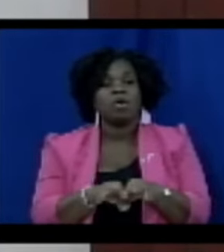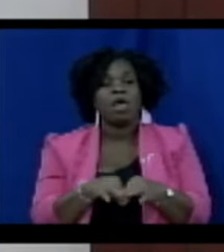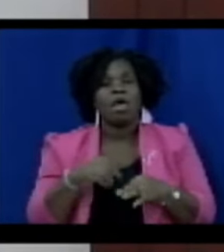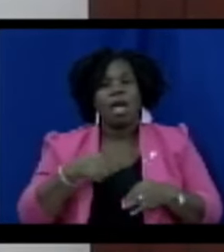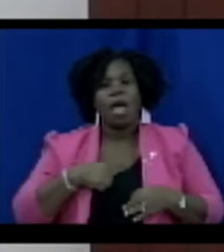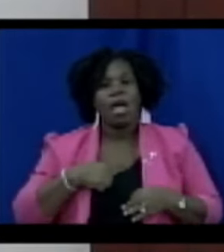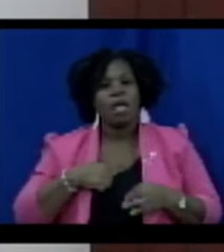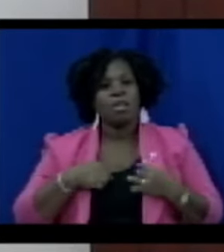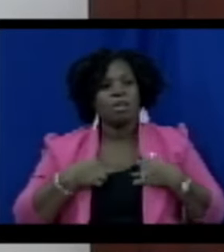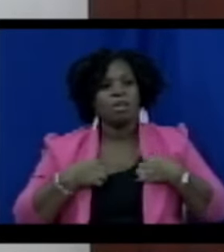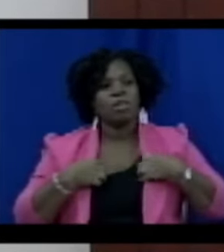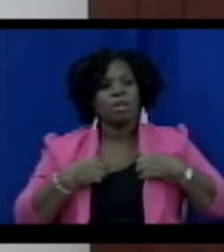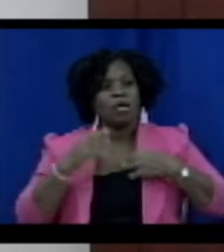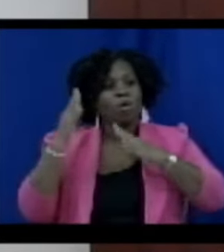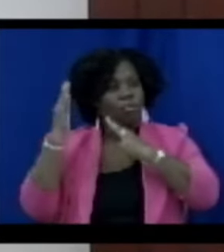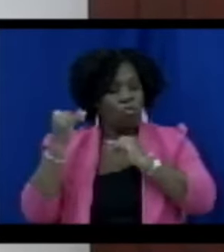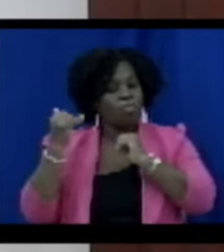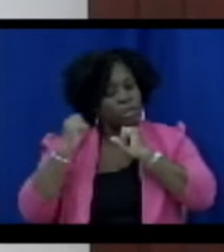I wish it safe passage.